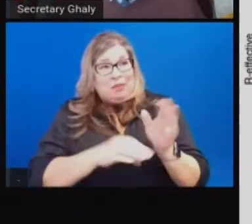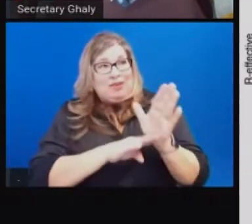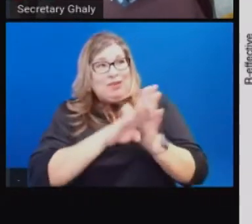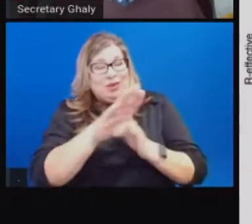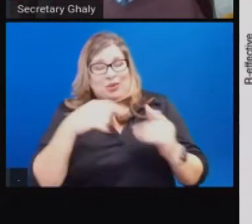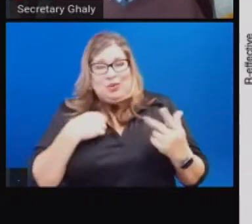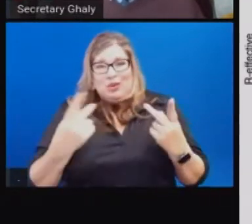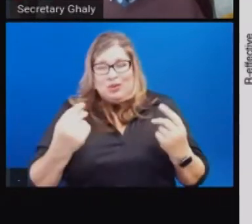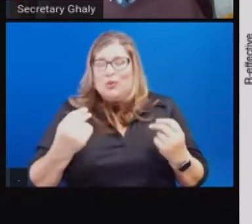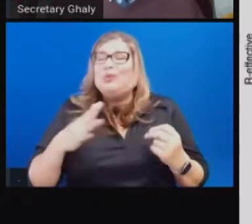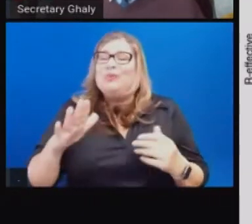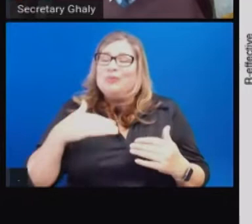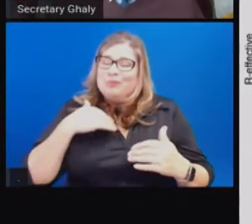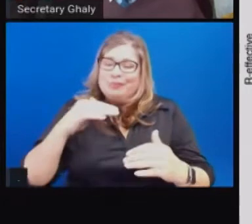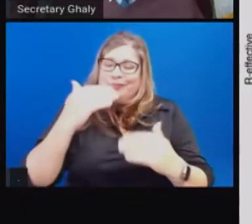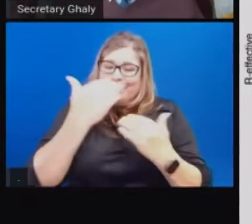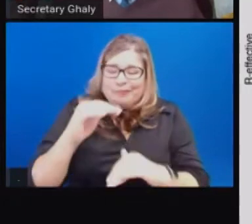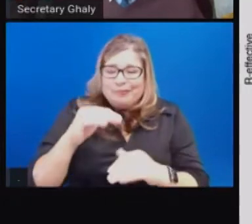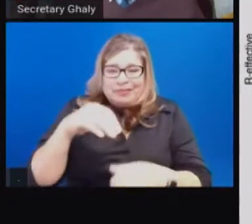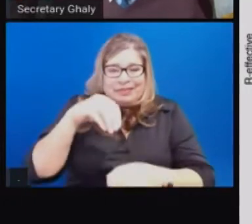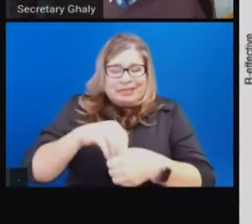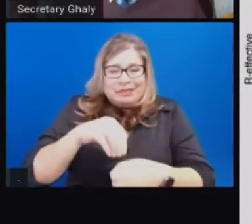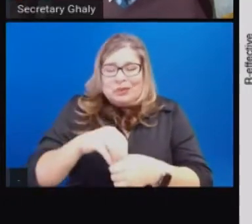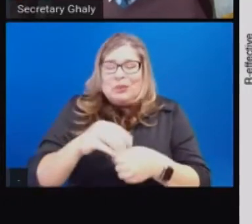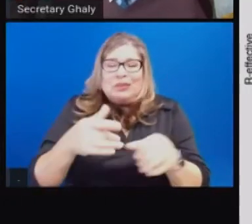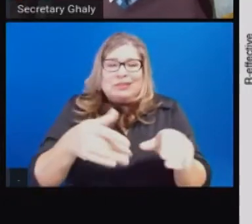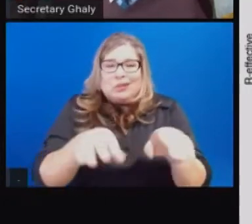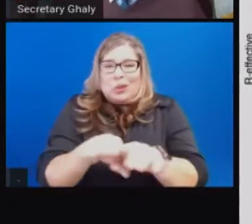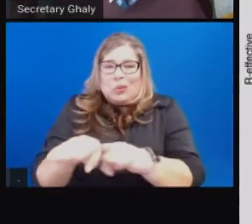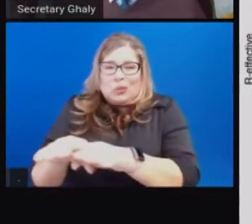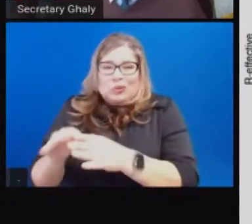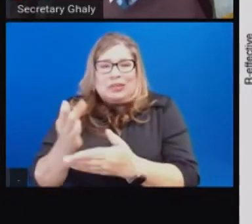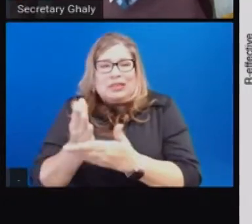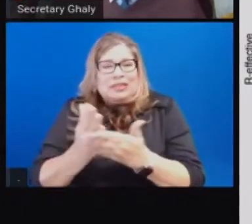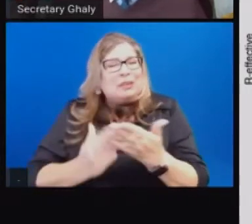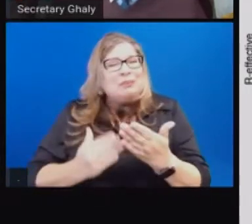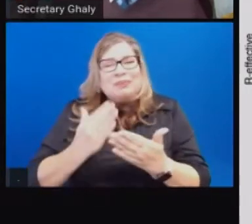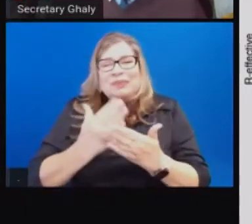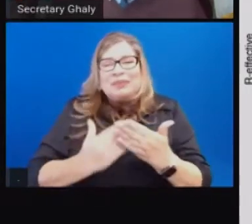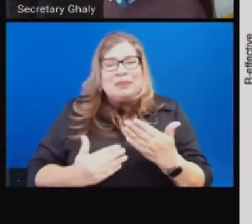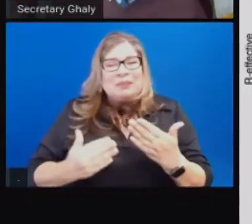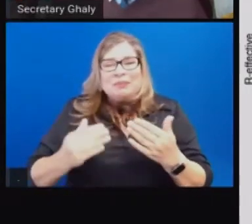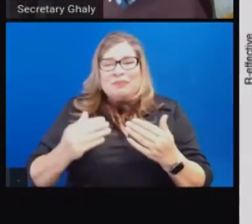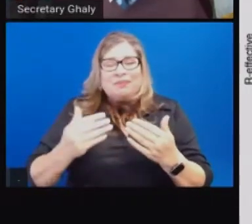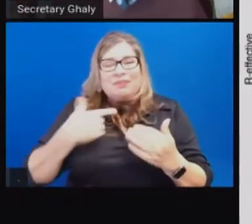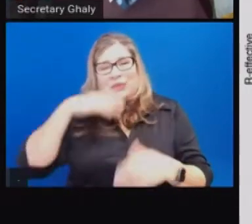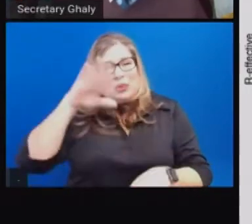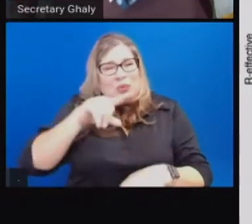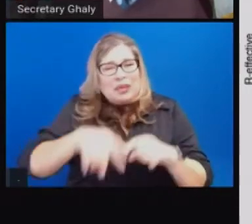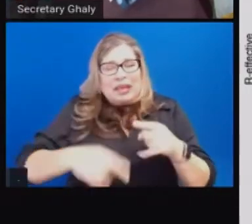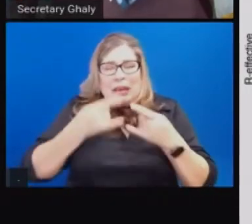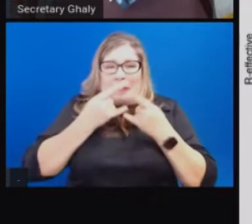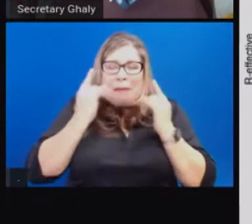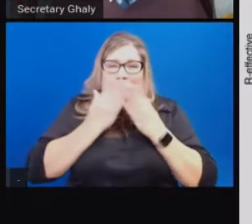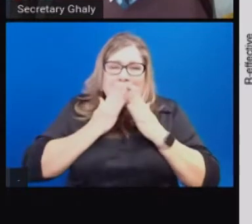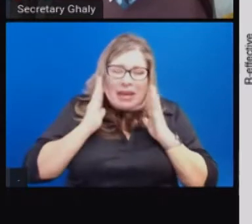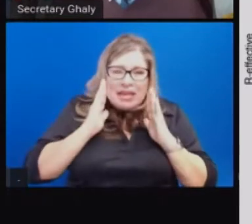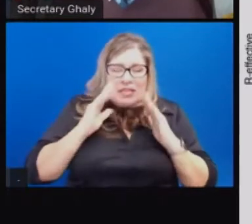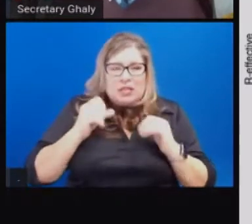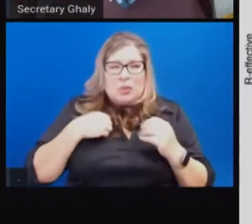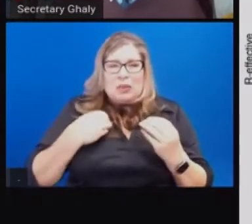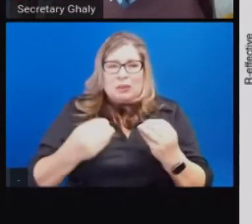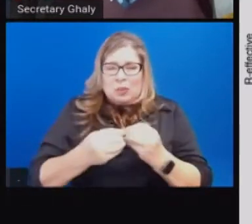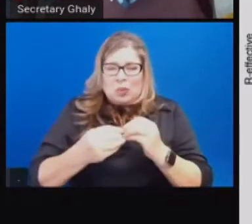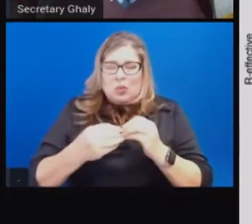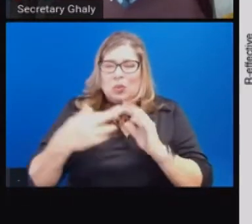closures of some sectors where it was difficult to mask 100% of the time. And we saw a fairly swift